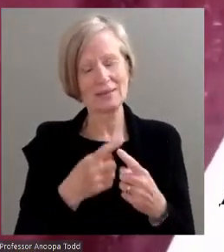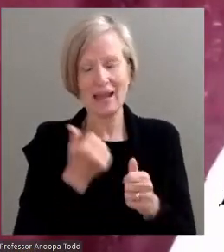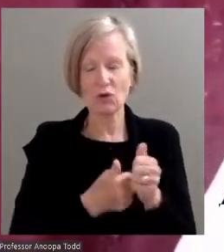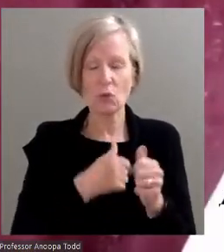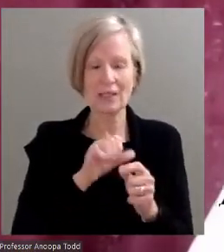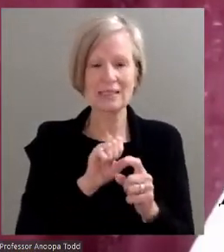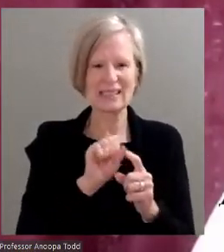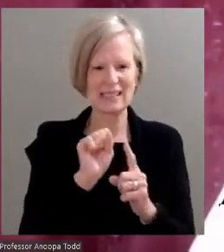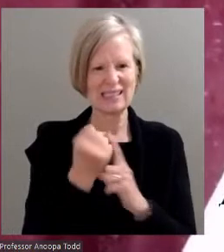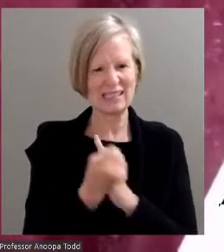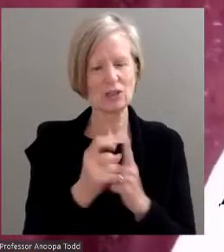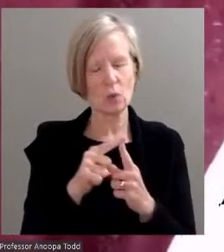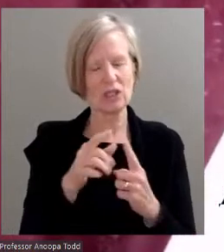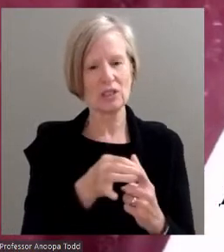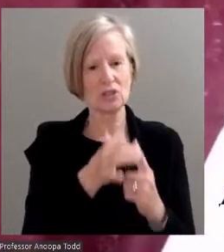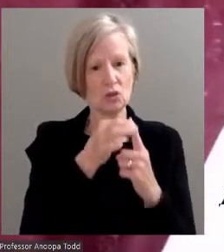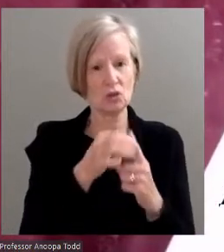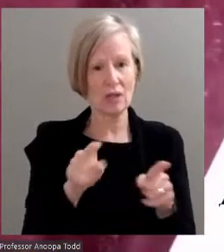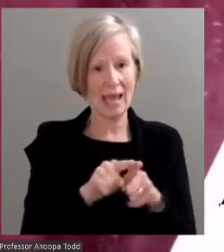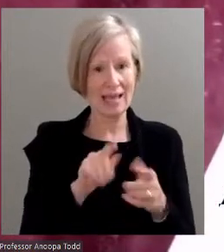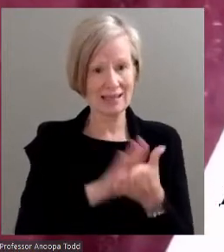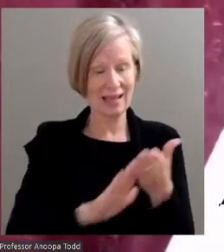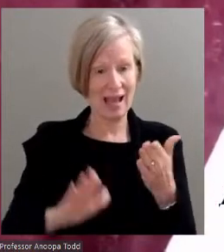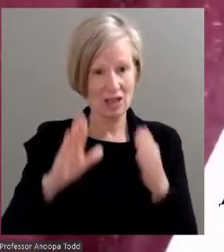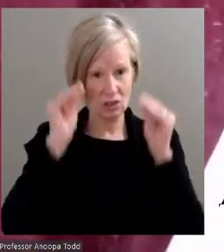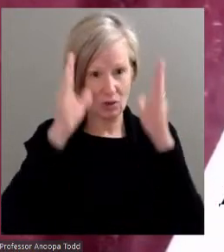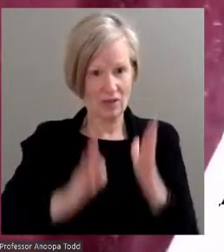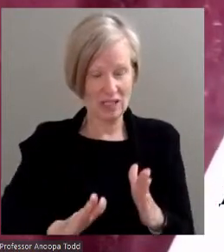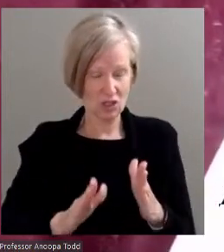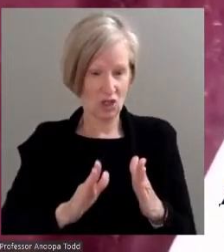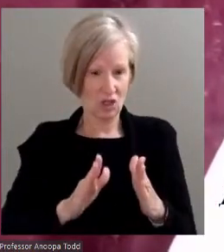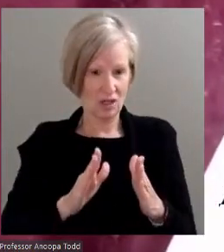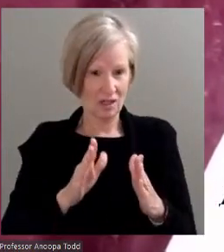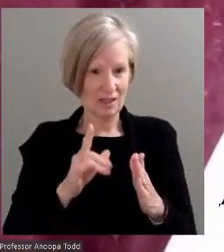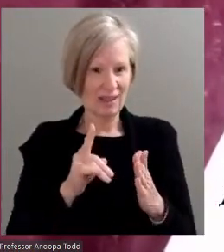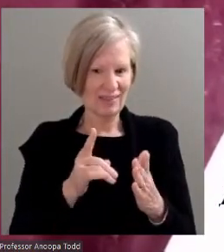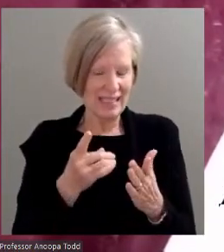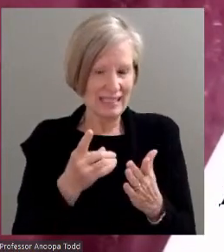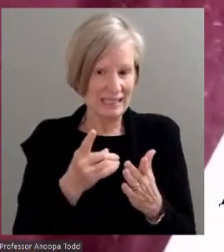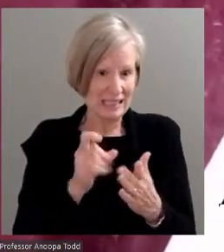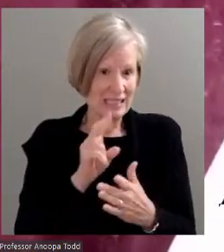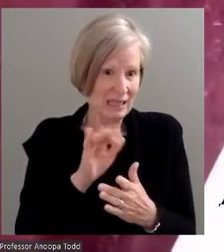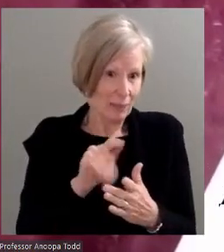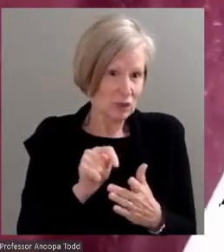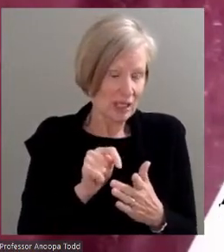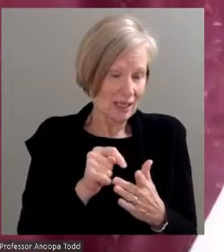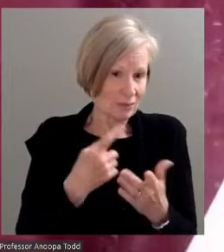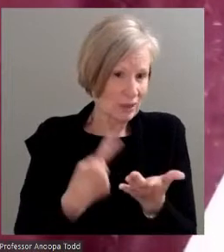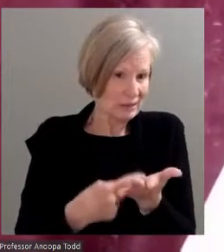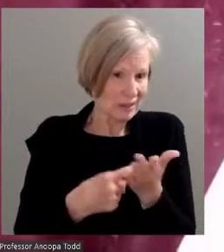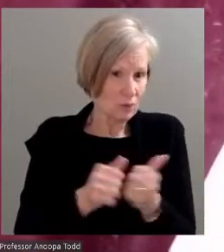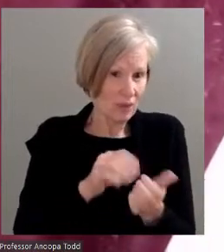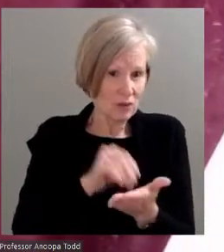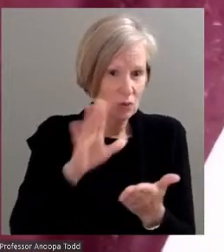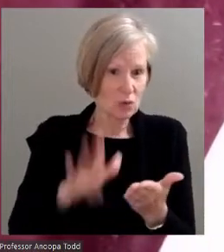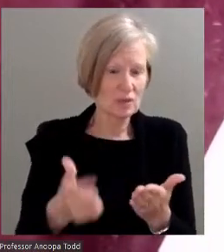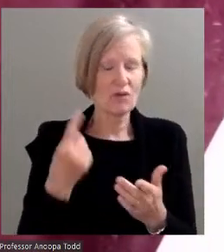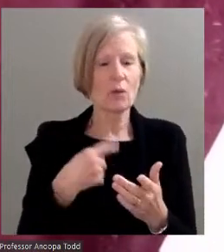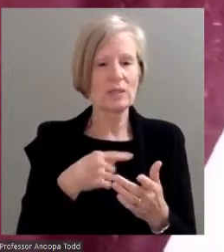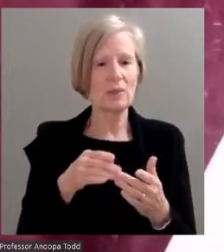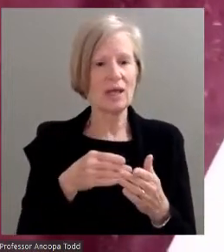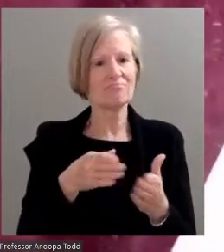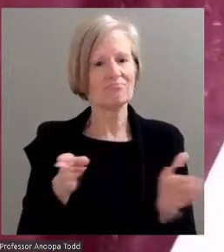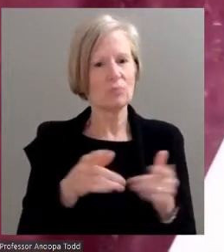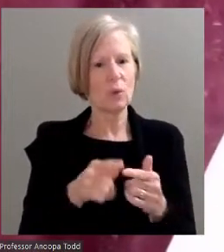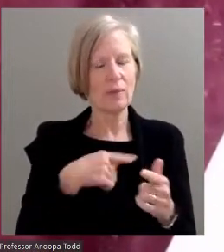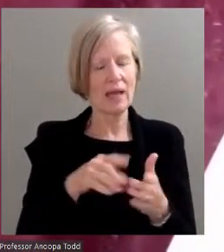unique. As a college professor, this very subject has came up with my students. I am always on hand to assist my students. And as a